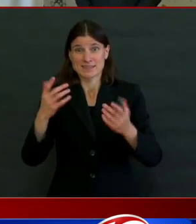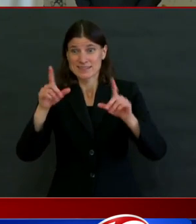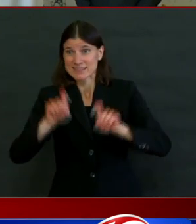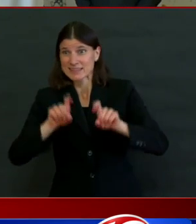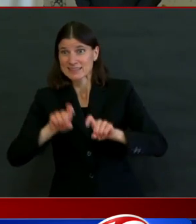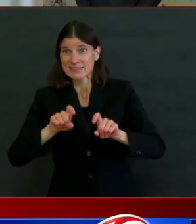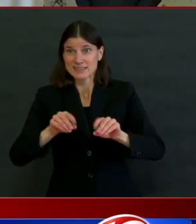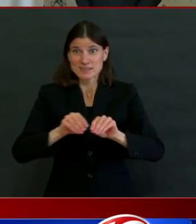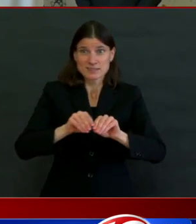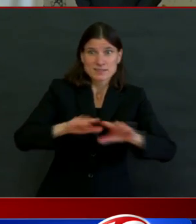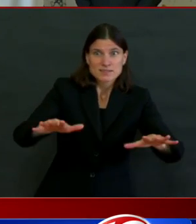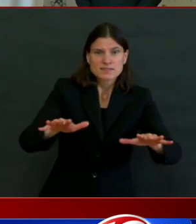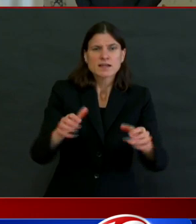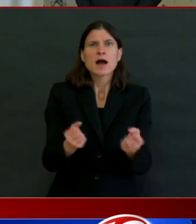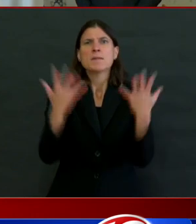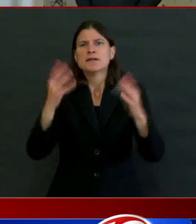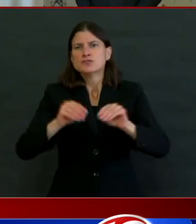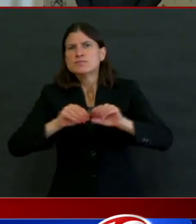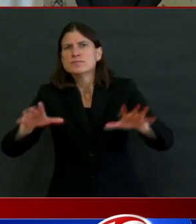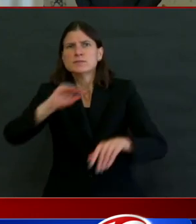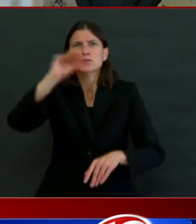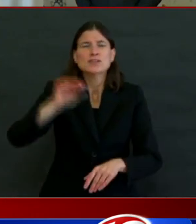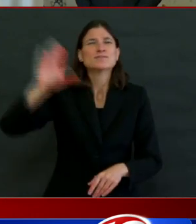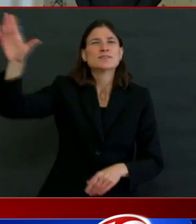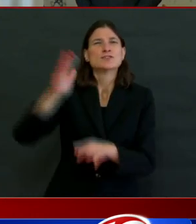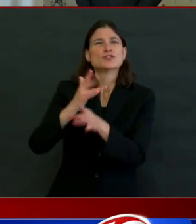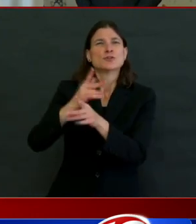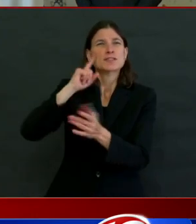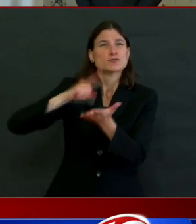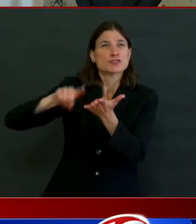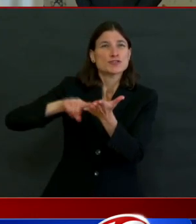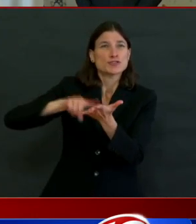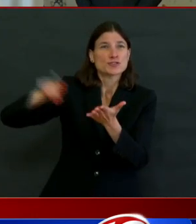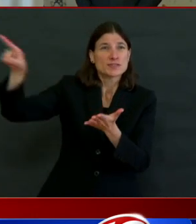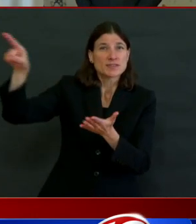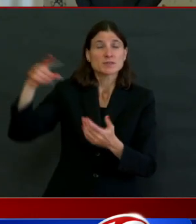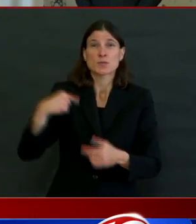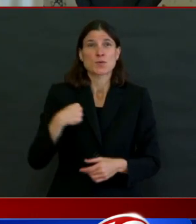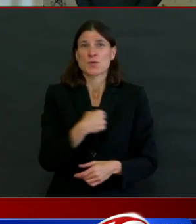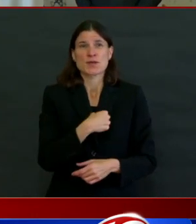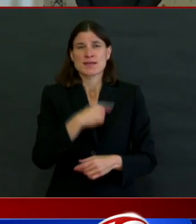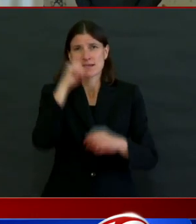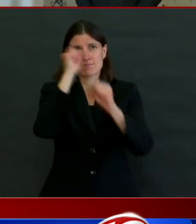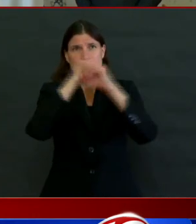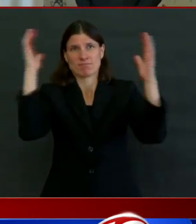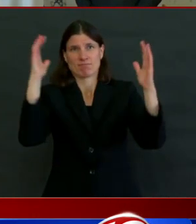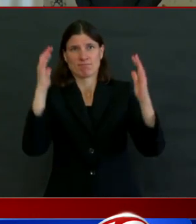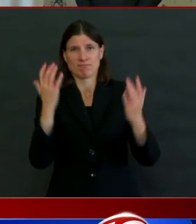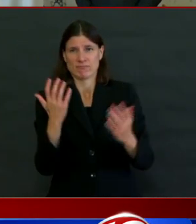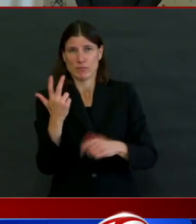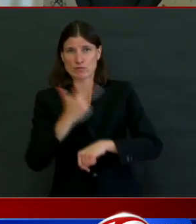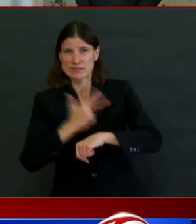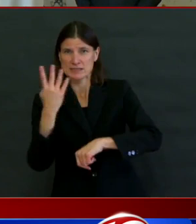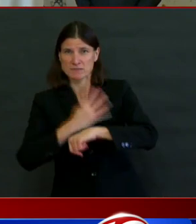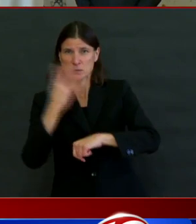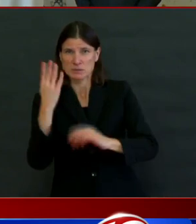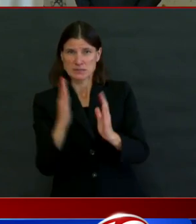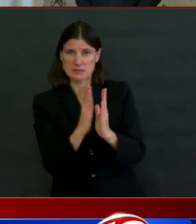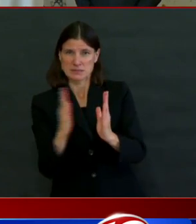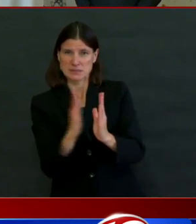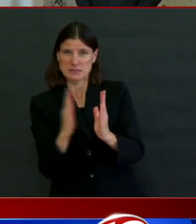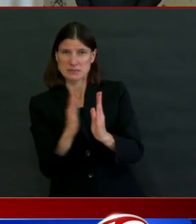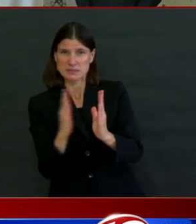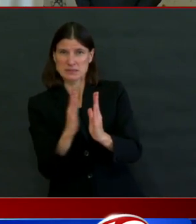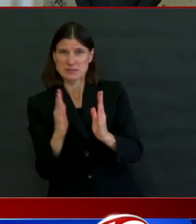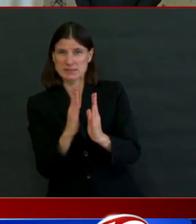four days, every four and a half days, your R-naught is somewhere between three and four. Our best